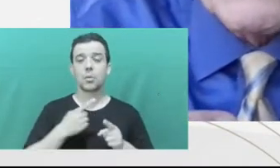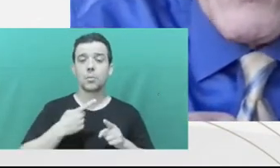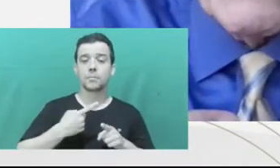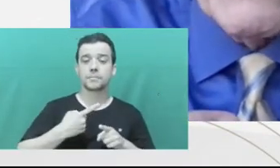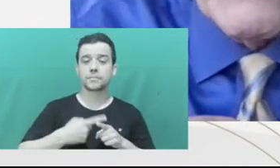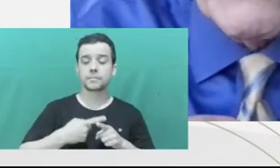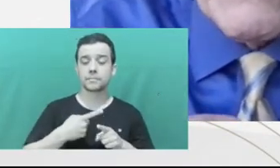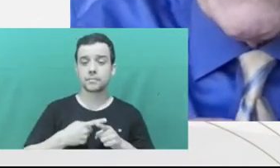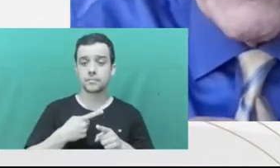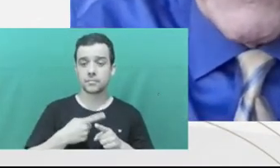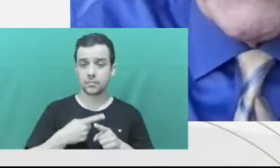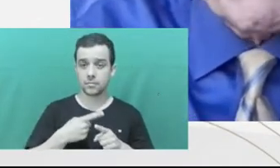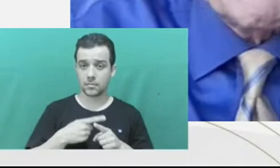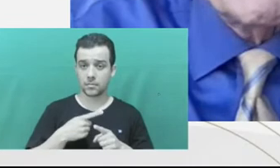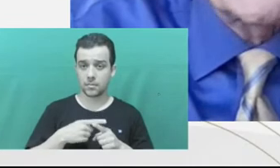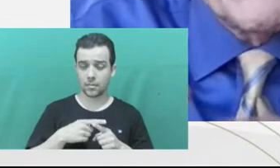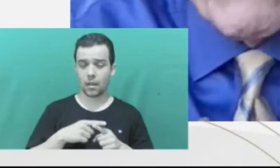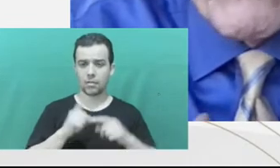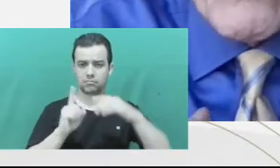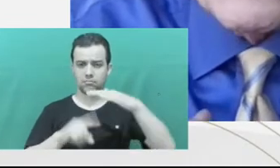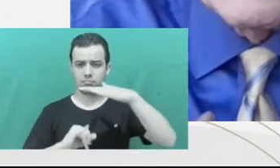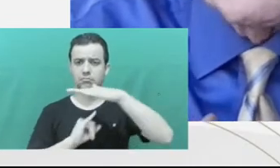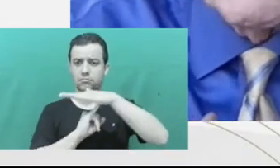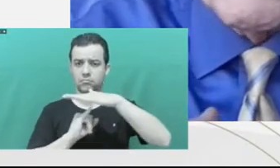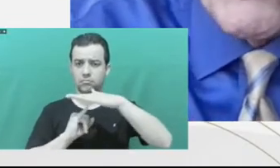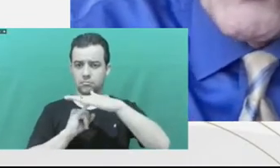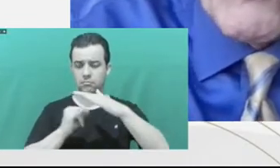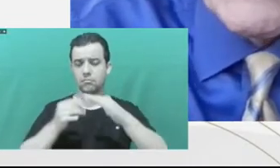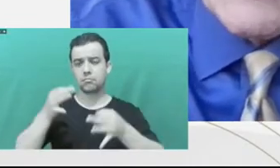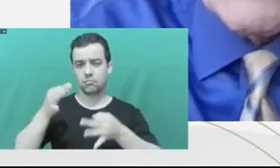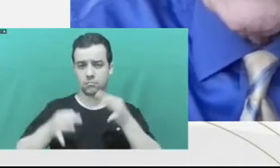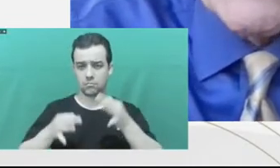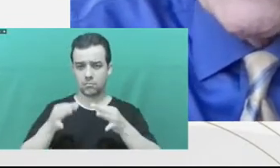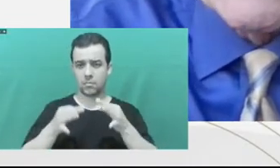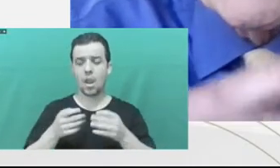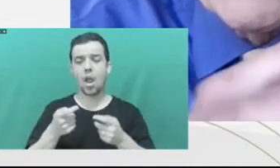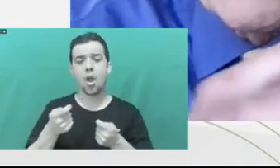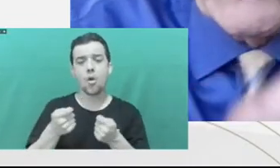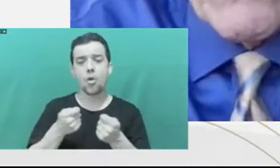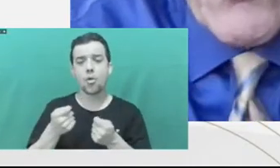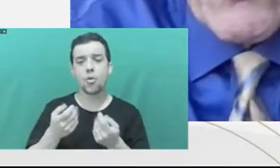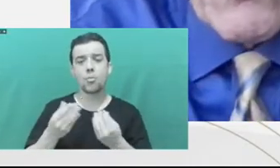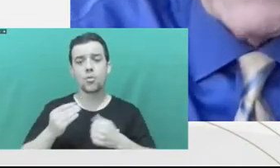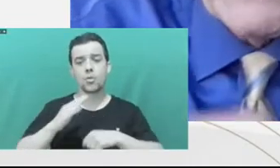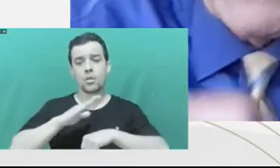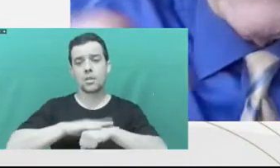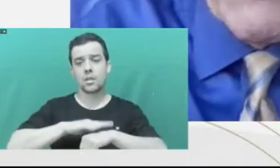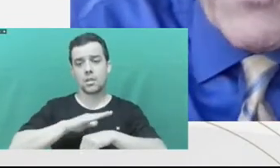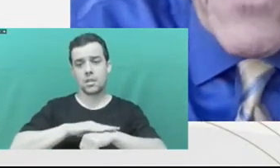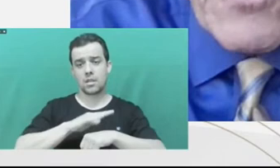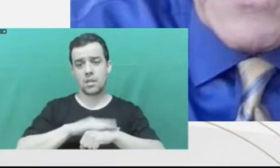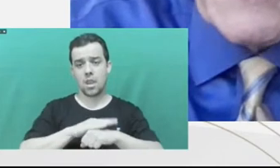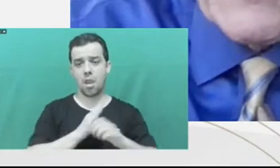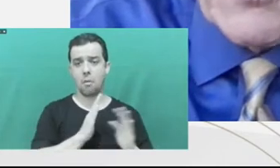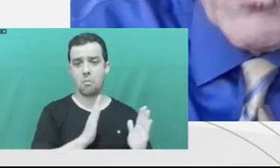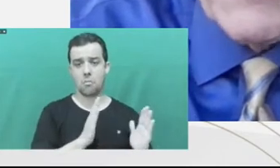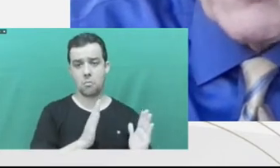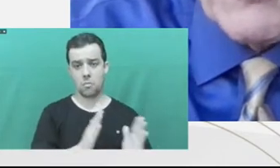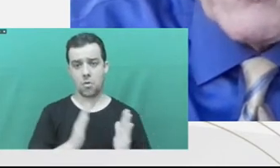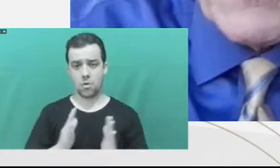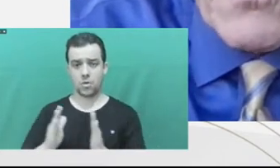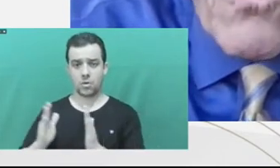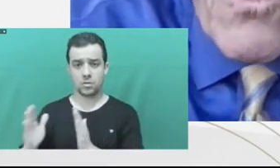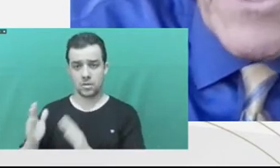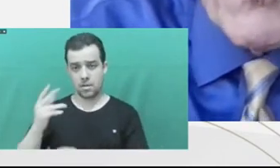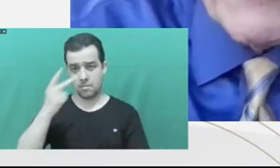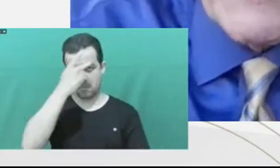trouble of the trial should be rewarded with a lower sentence, say two-thirds of whatever sentence you all